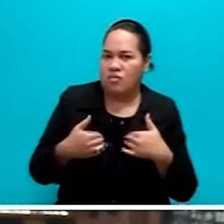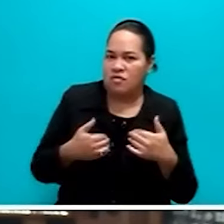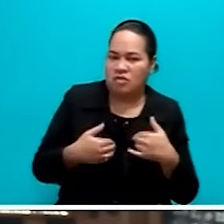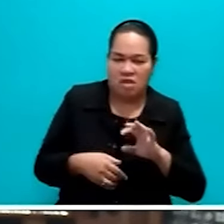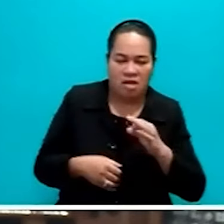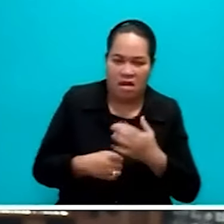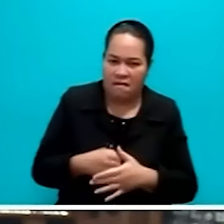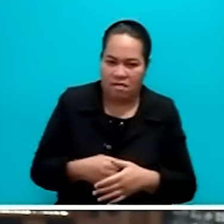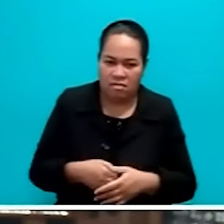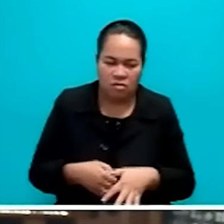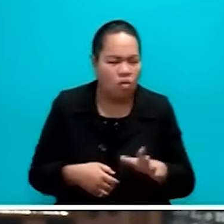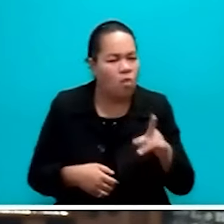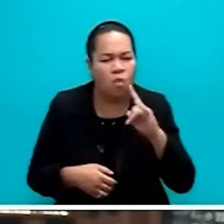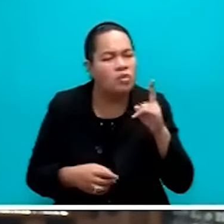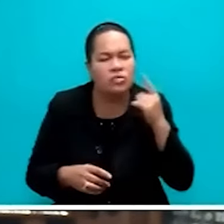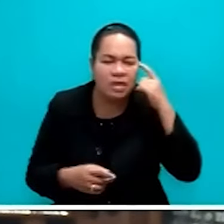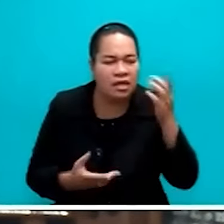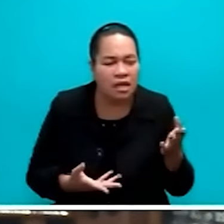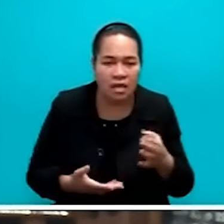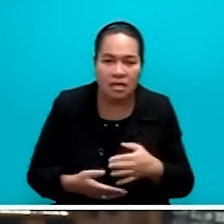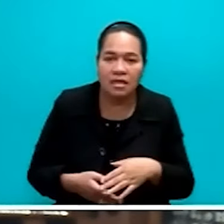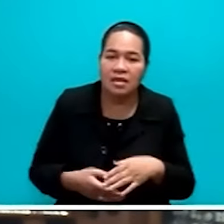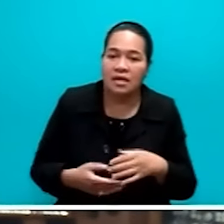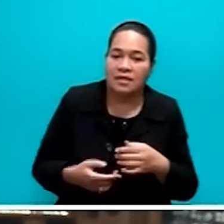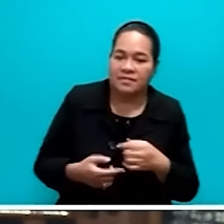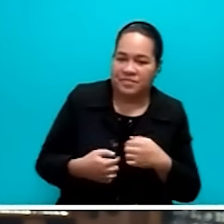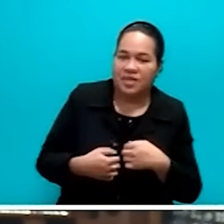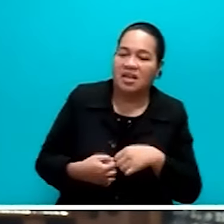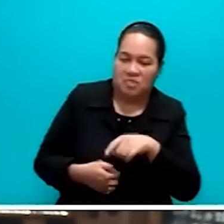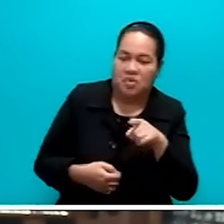And what do you think? And I said, Mr. Speaker, we make them Prime Ministers.